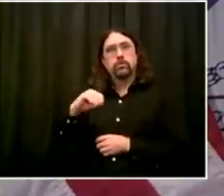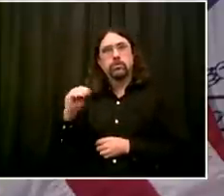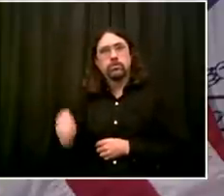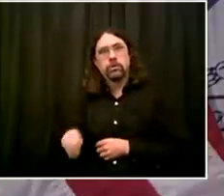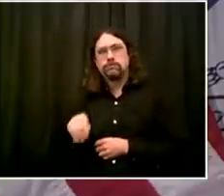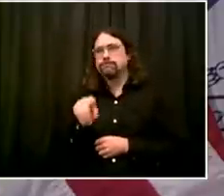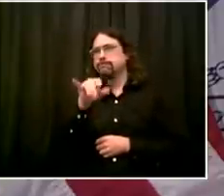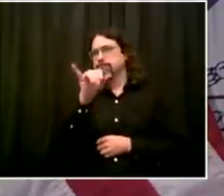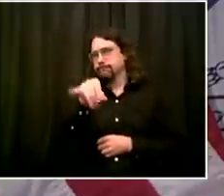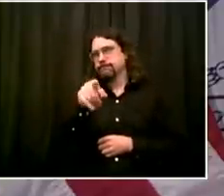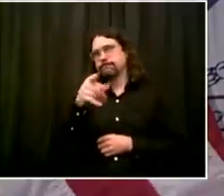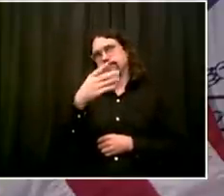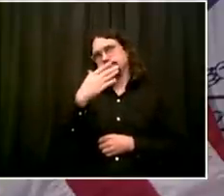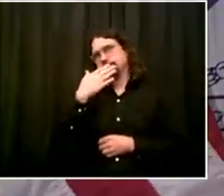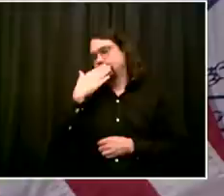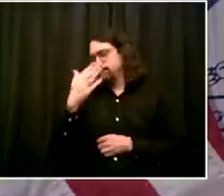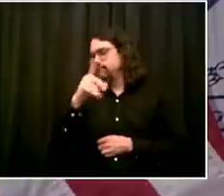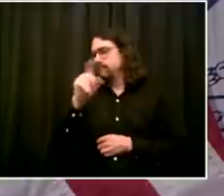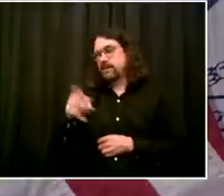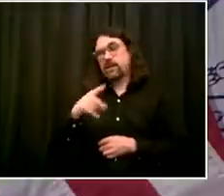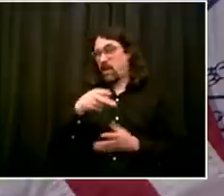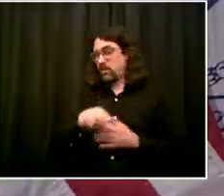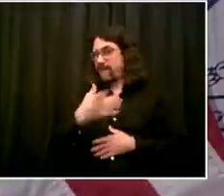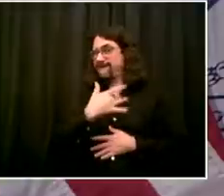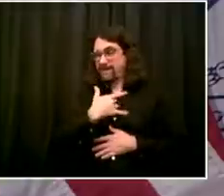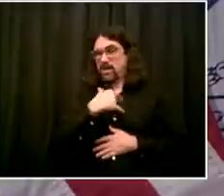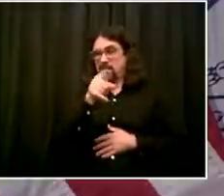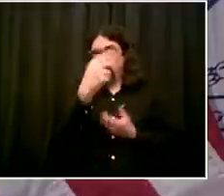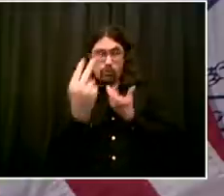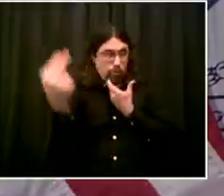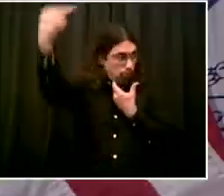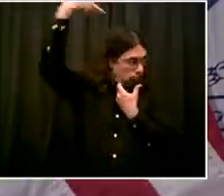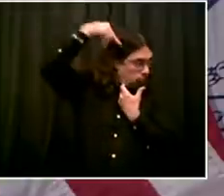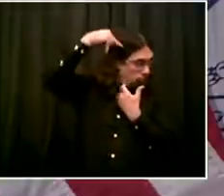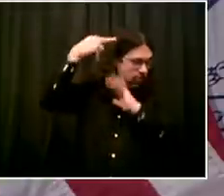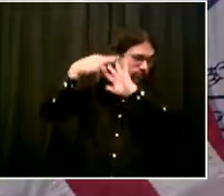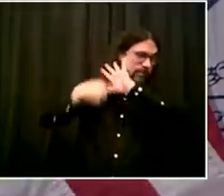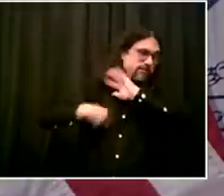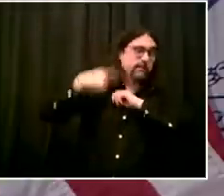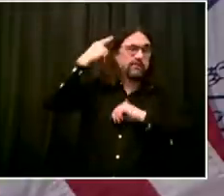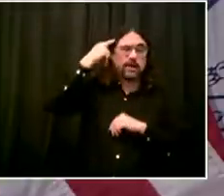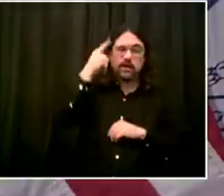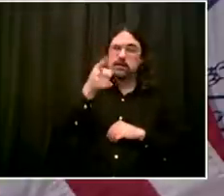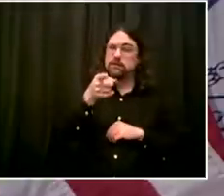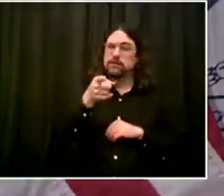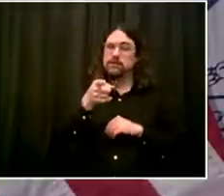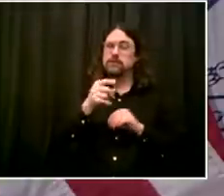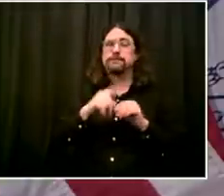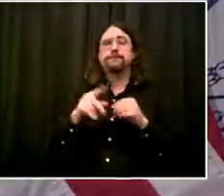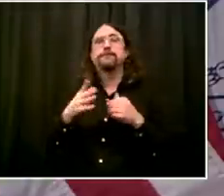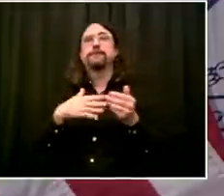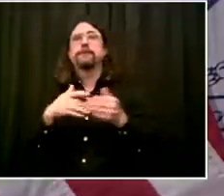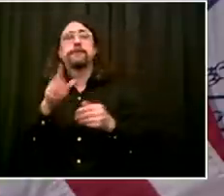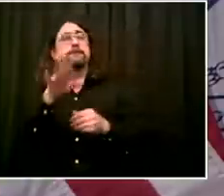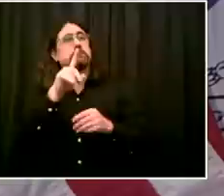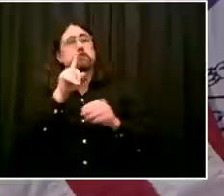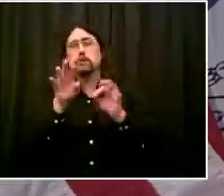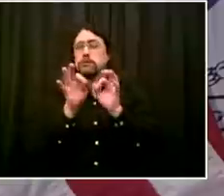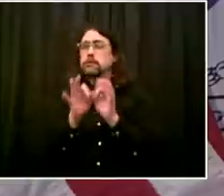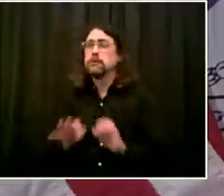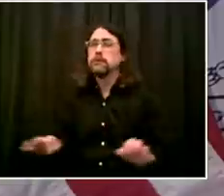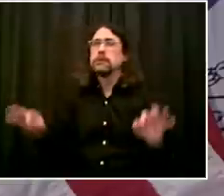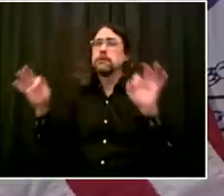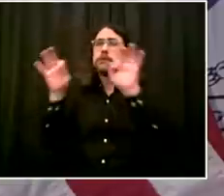the fact that it's important to recognize what piece of these, uh,